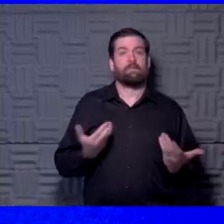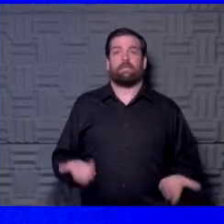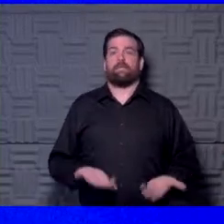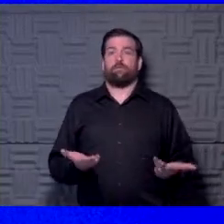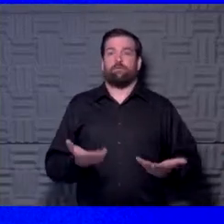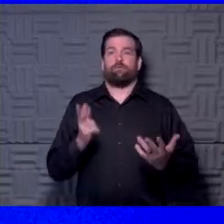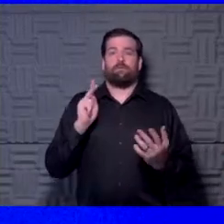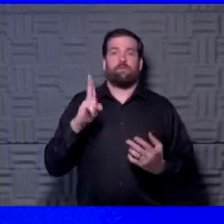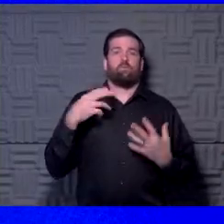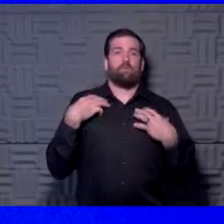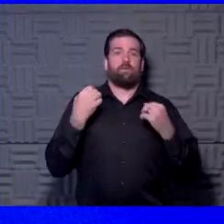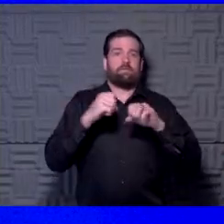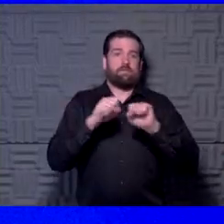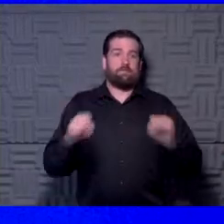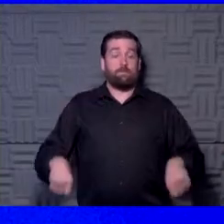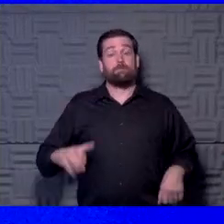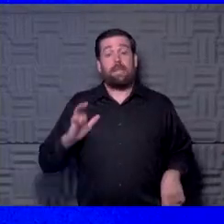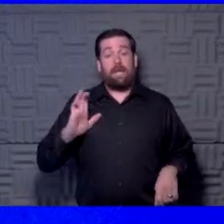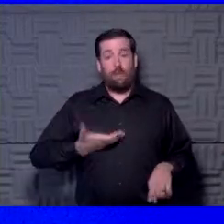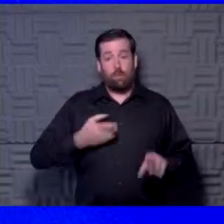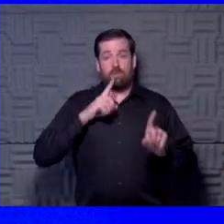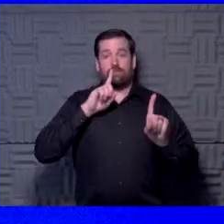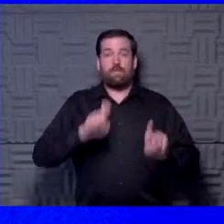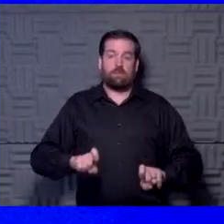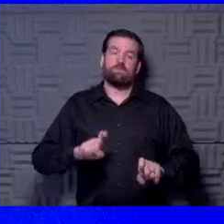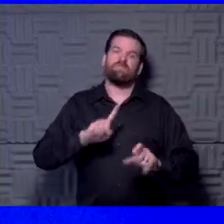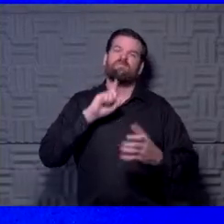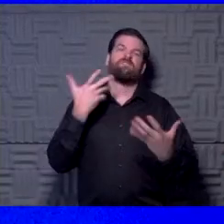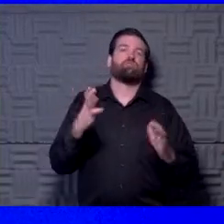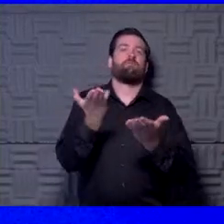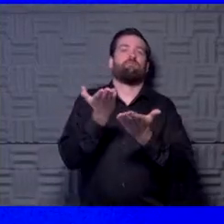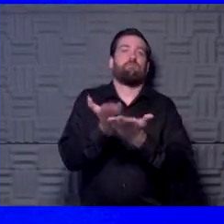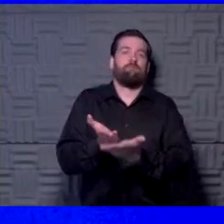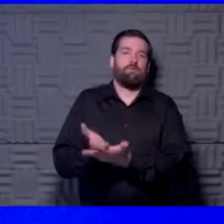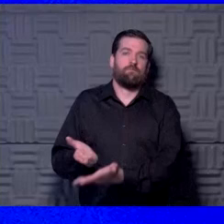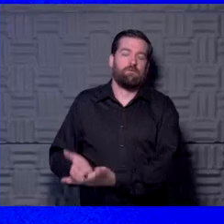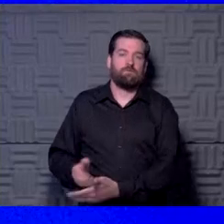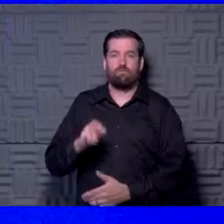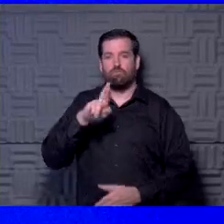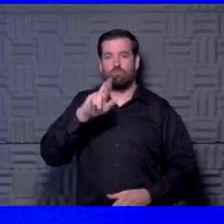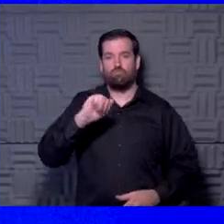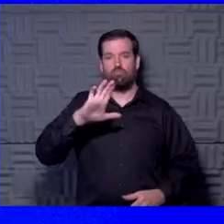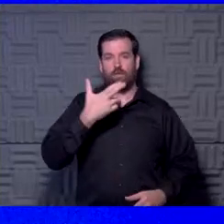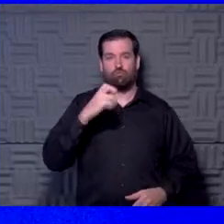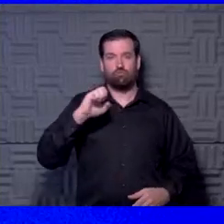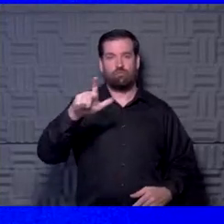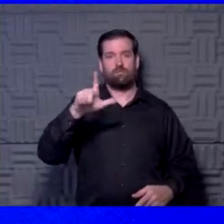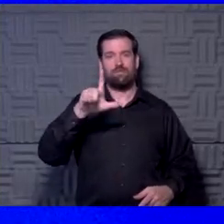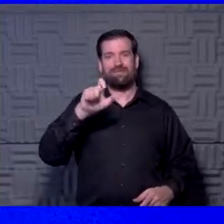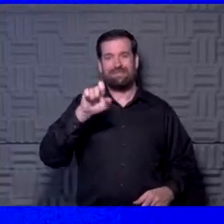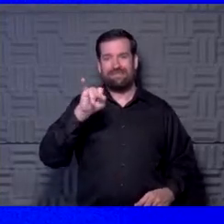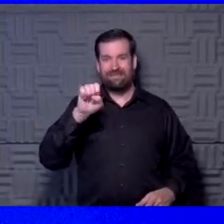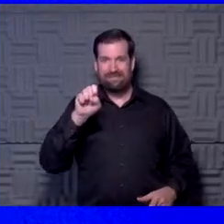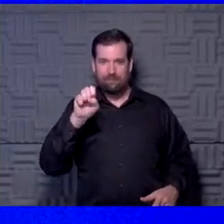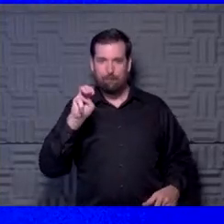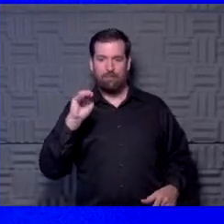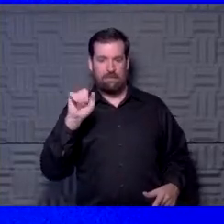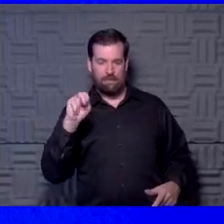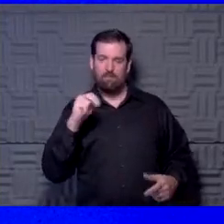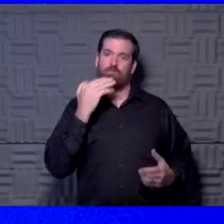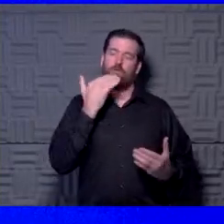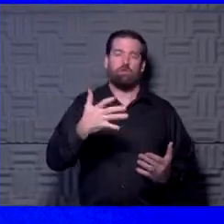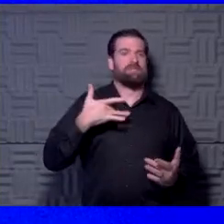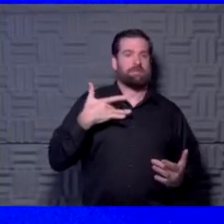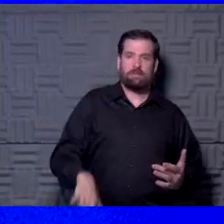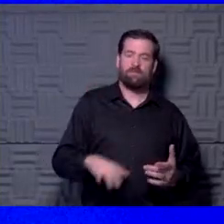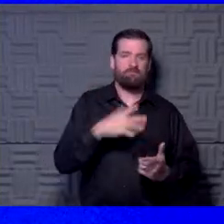health system, our antibody, uh, testing is accurate. It's been validated by, by Rachel Leisman. We know that it's a very good antibody test. It's very